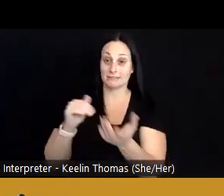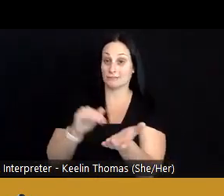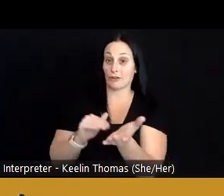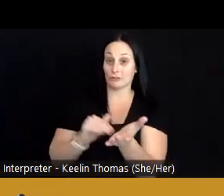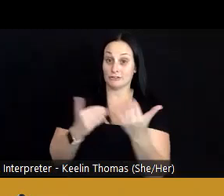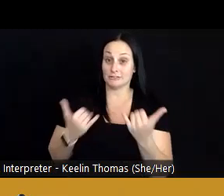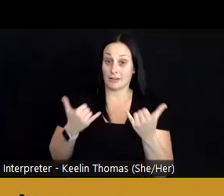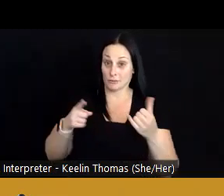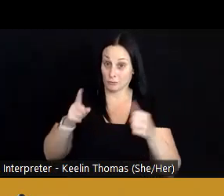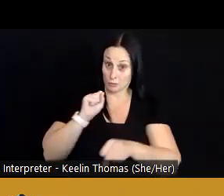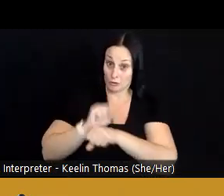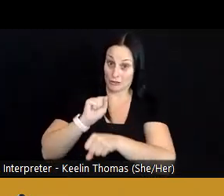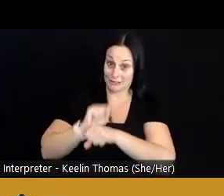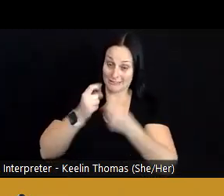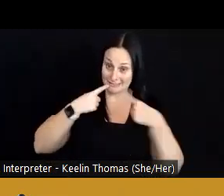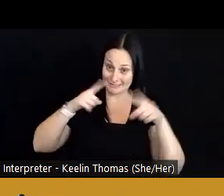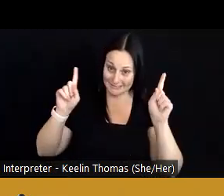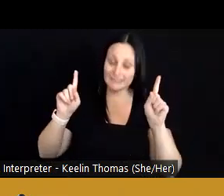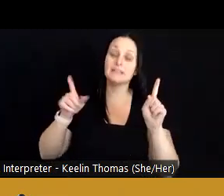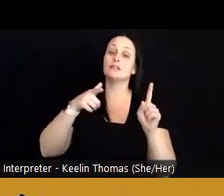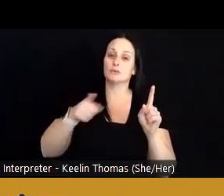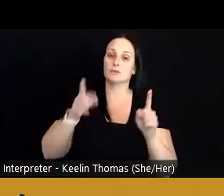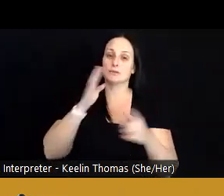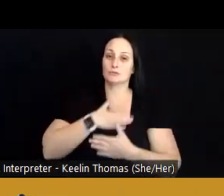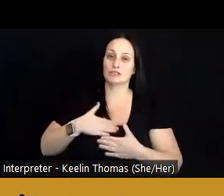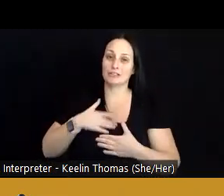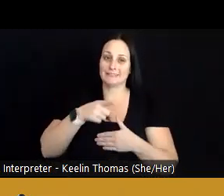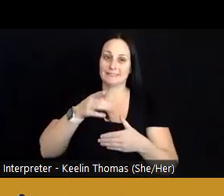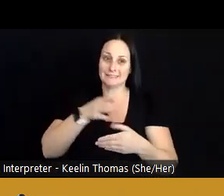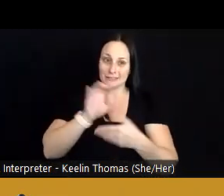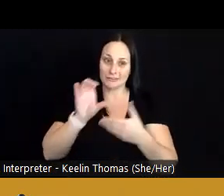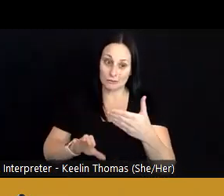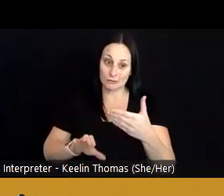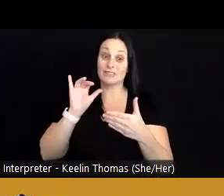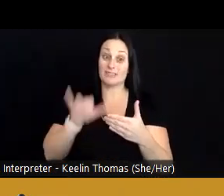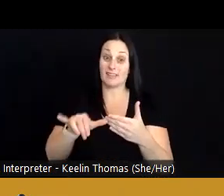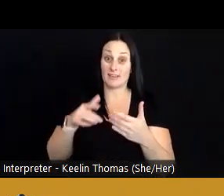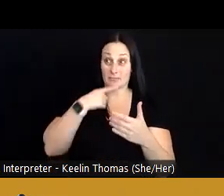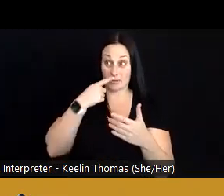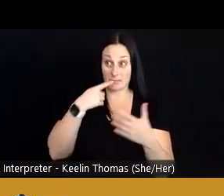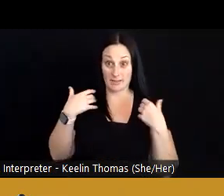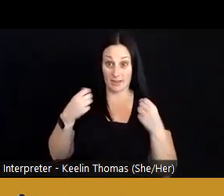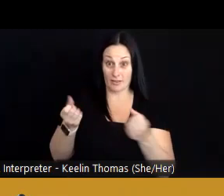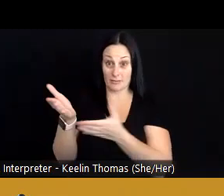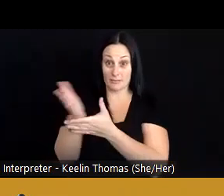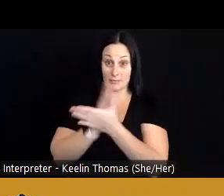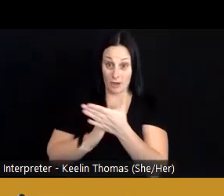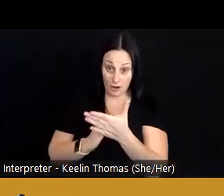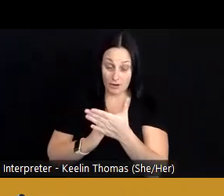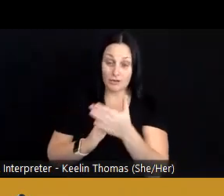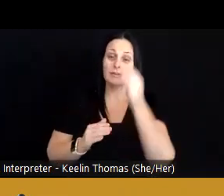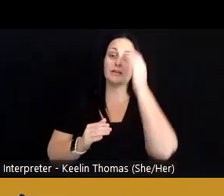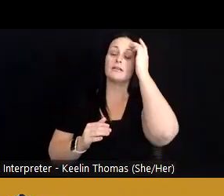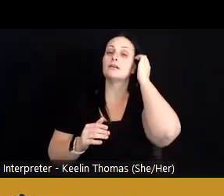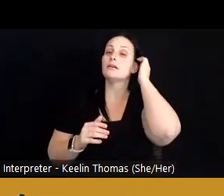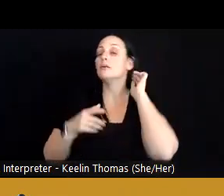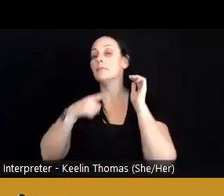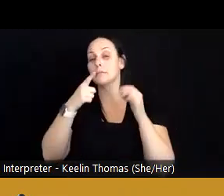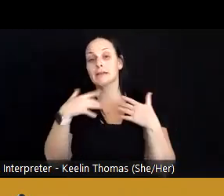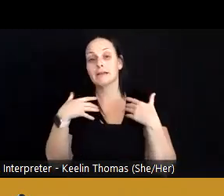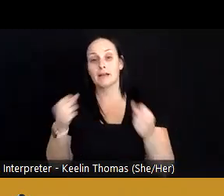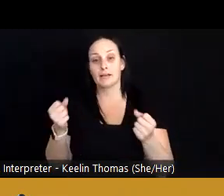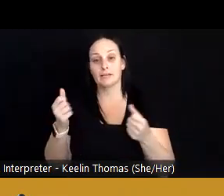you'll appreciate this conclusion that the public health component and the public health